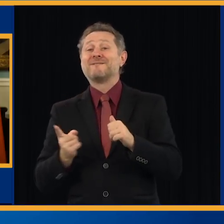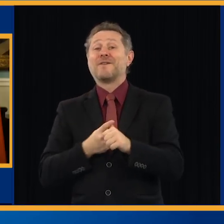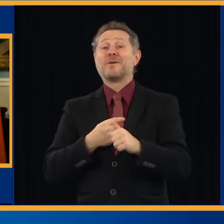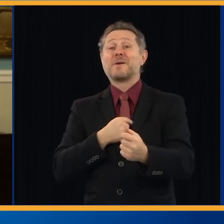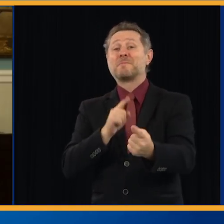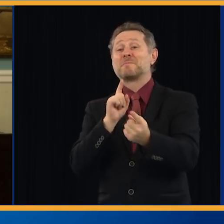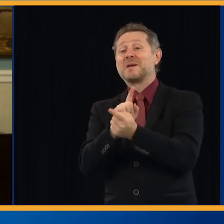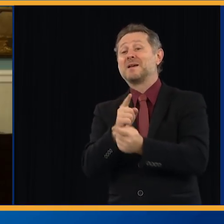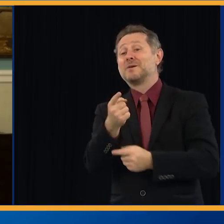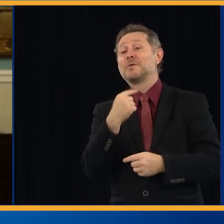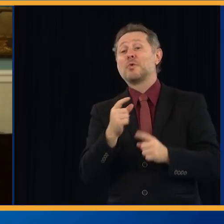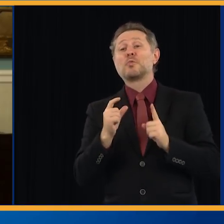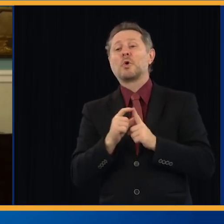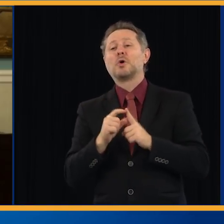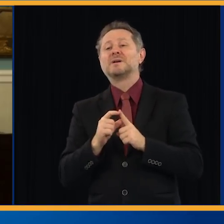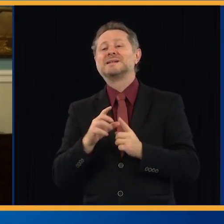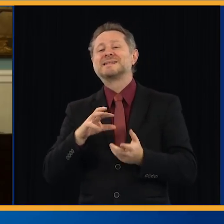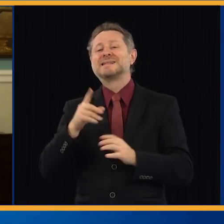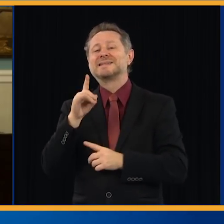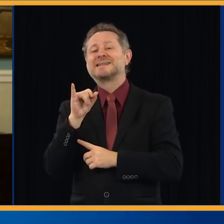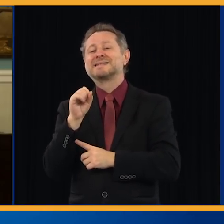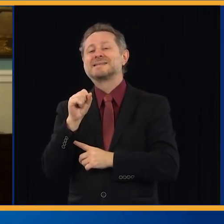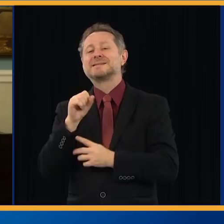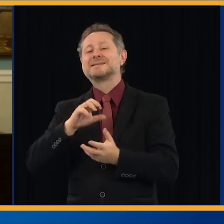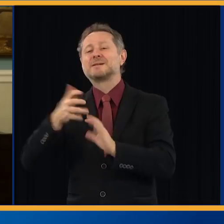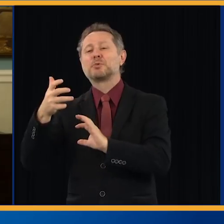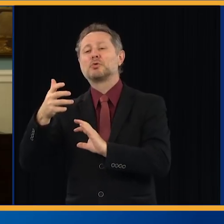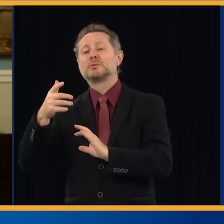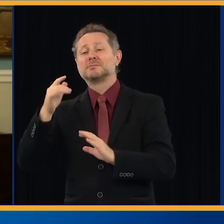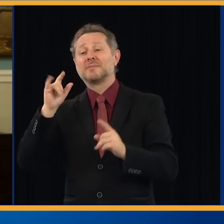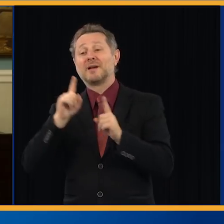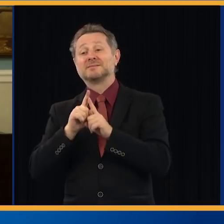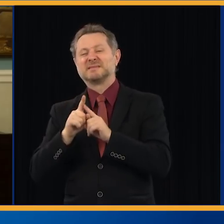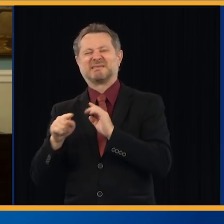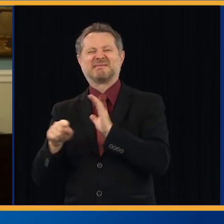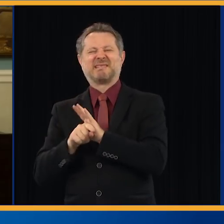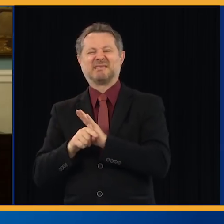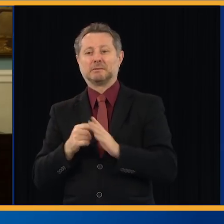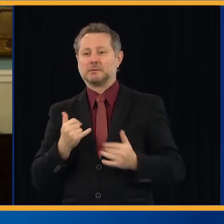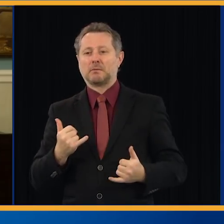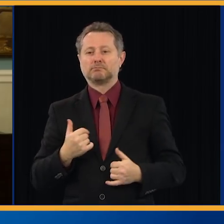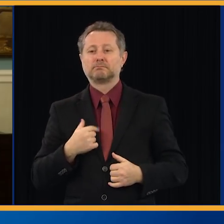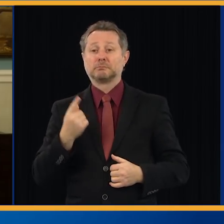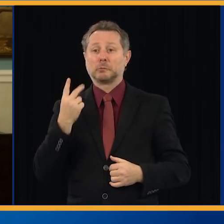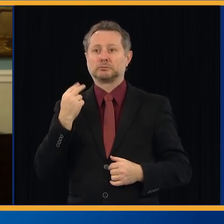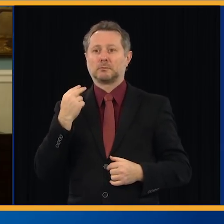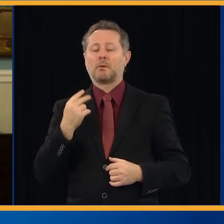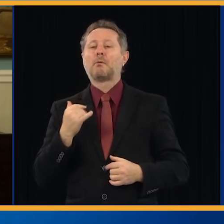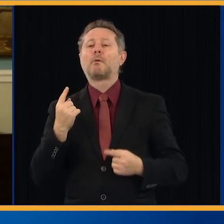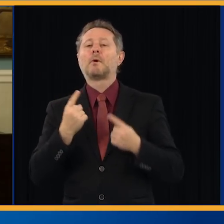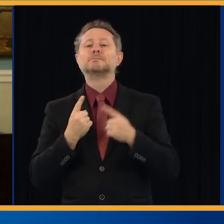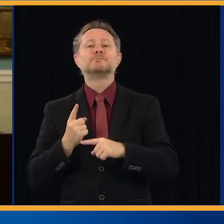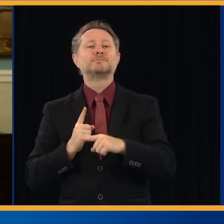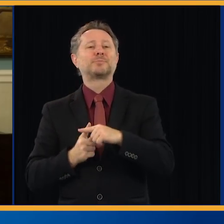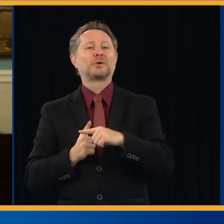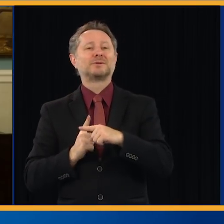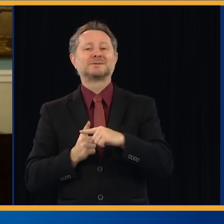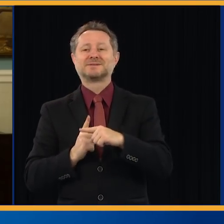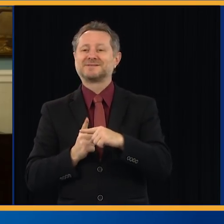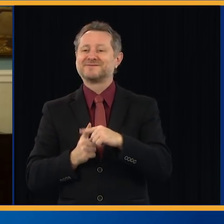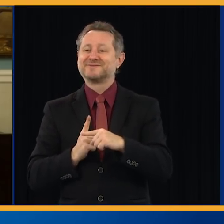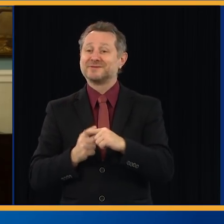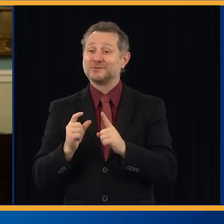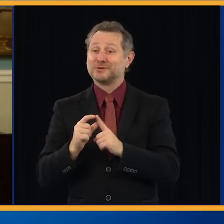thing. In recent years, it's taken on a very positive connotation, that when we disrupt something that